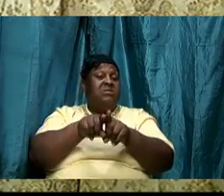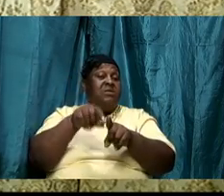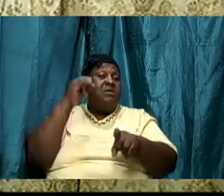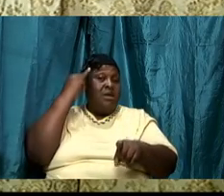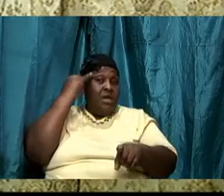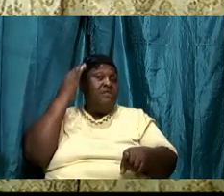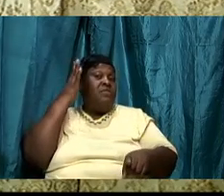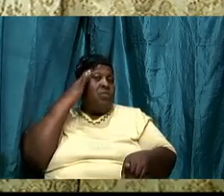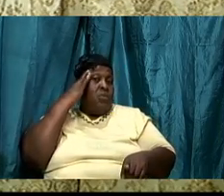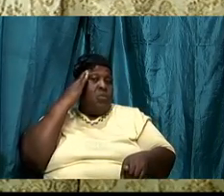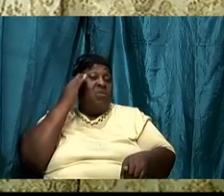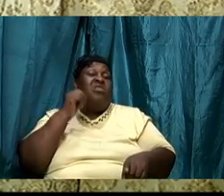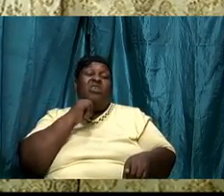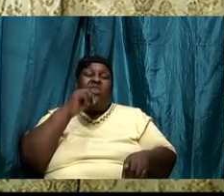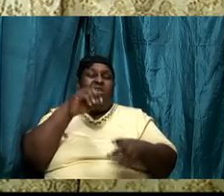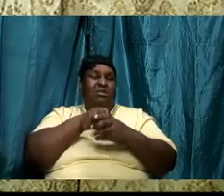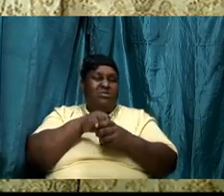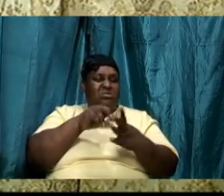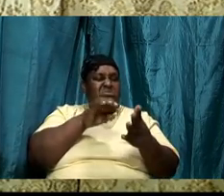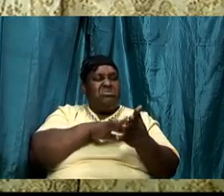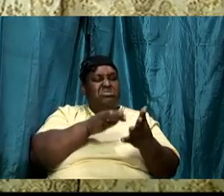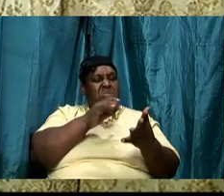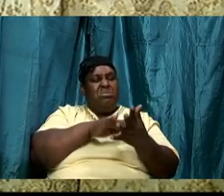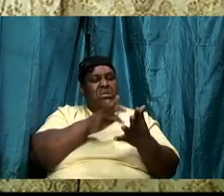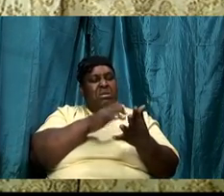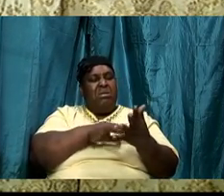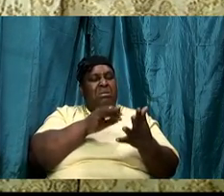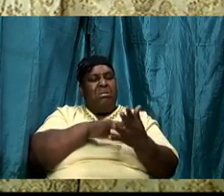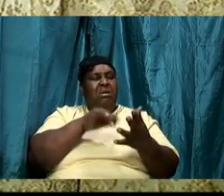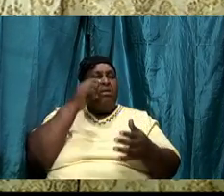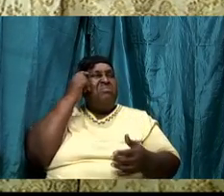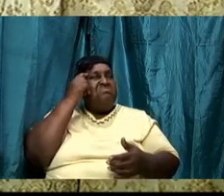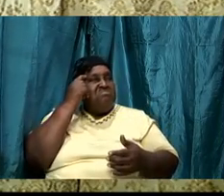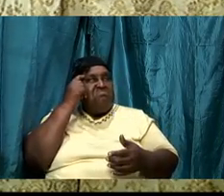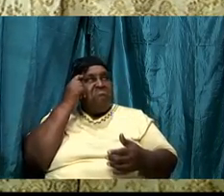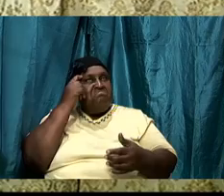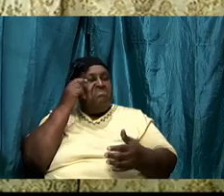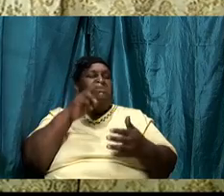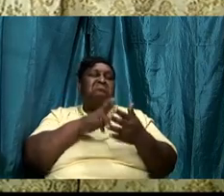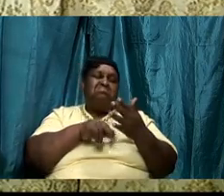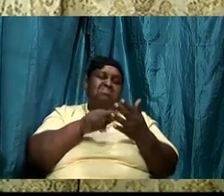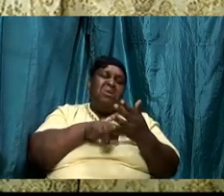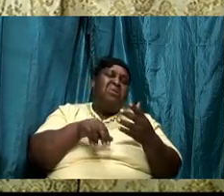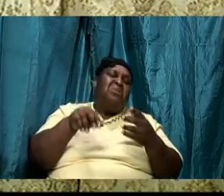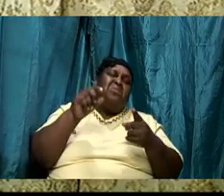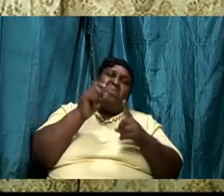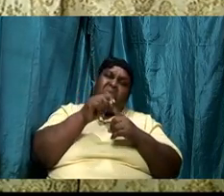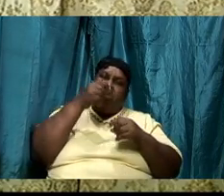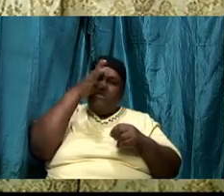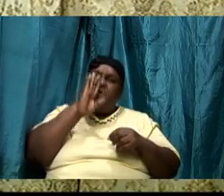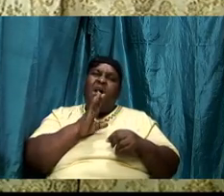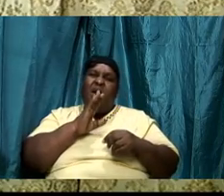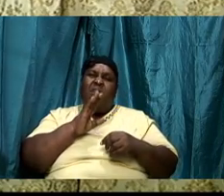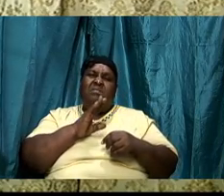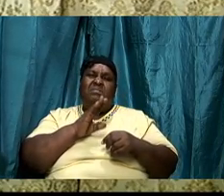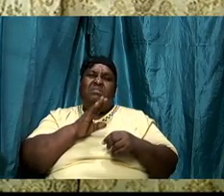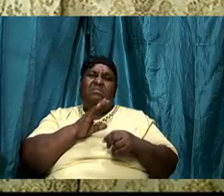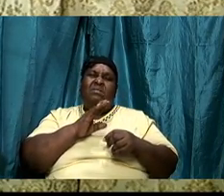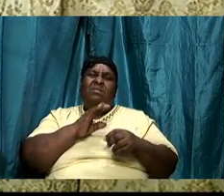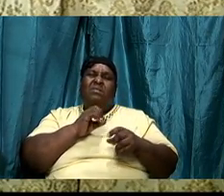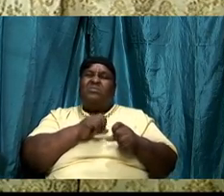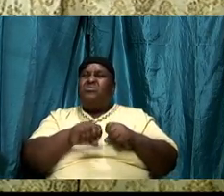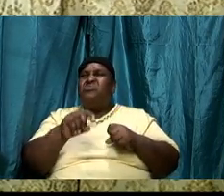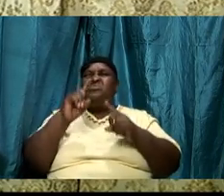know that we are not in the word and we are not reading and studying and we're not doing nothing and we're just a regular Christian that